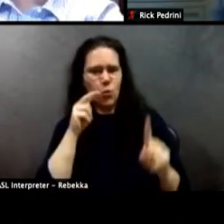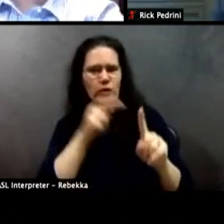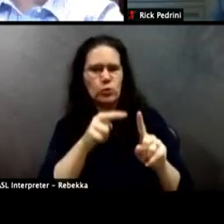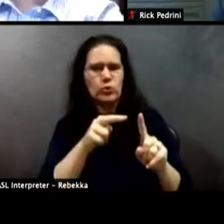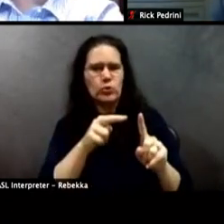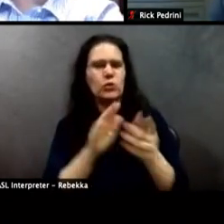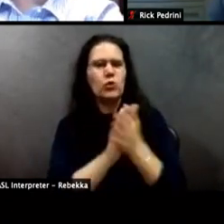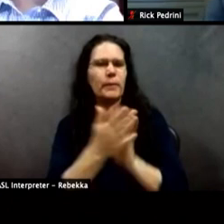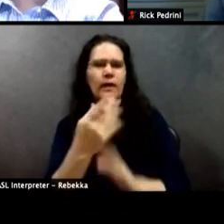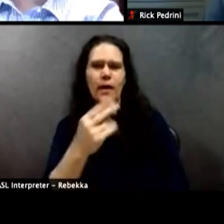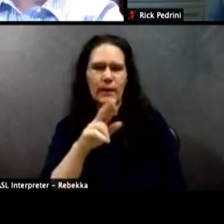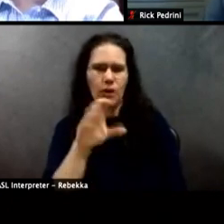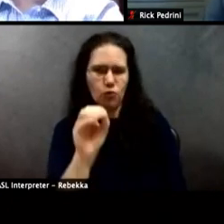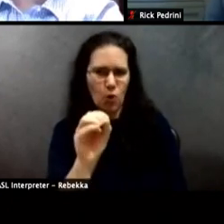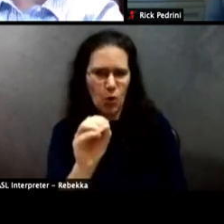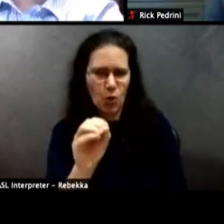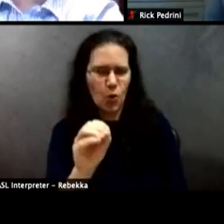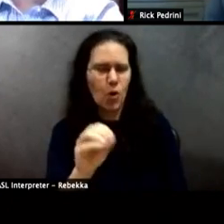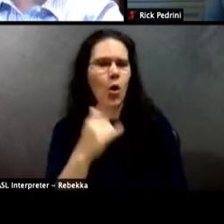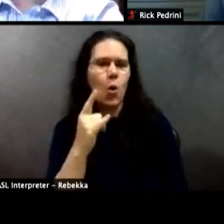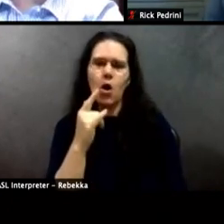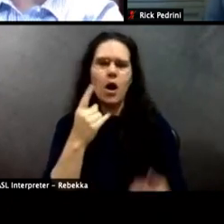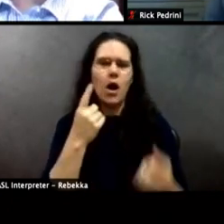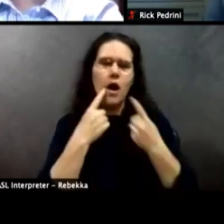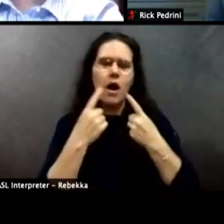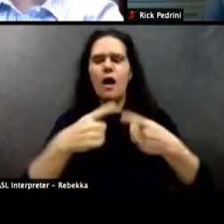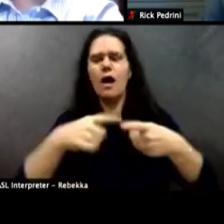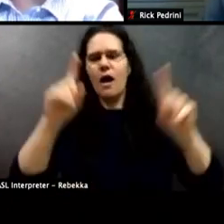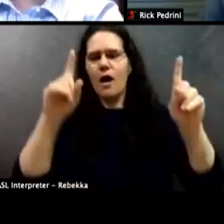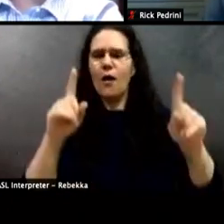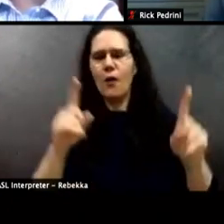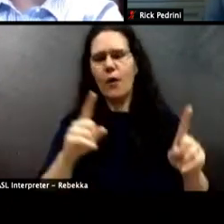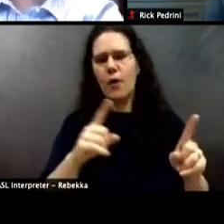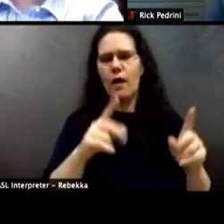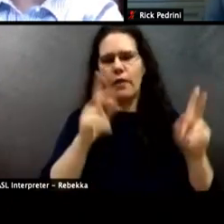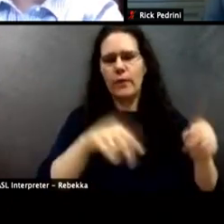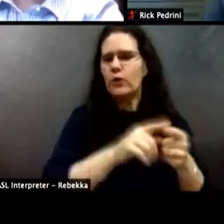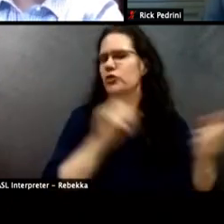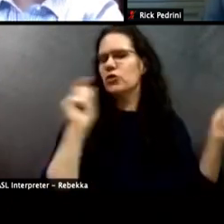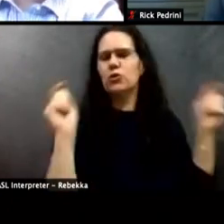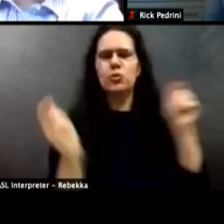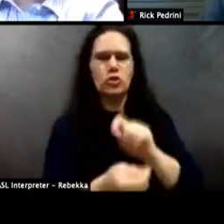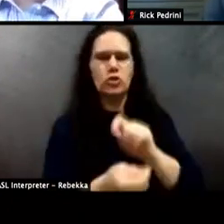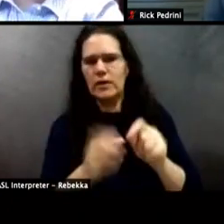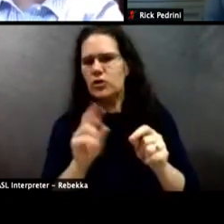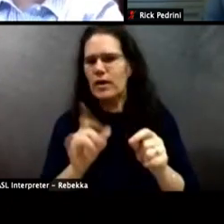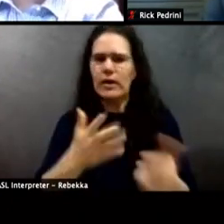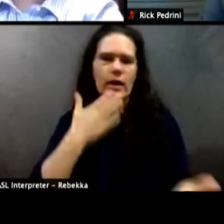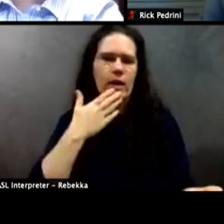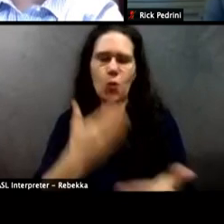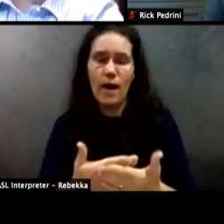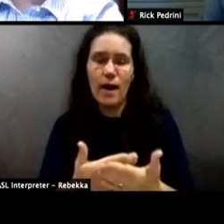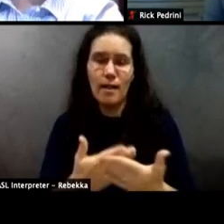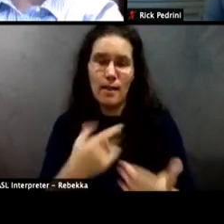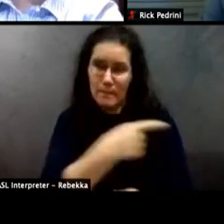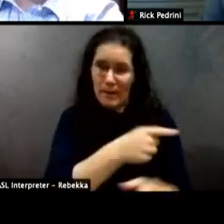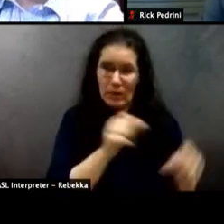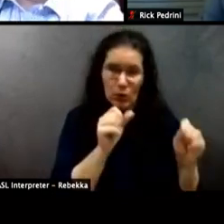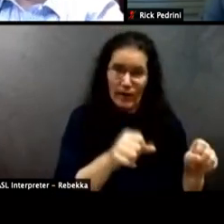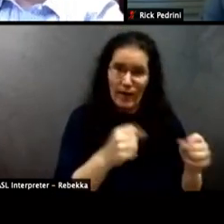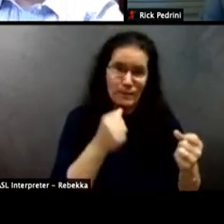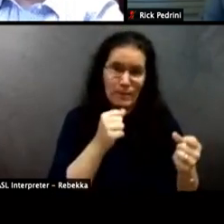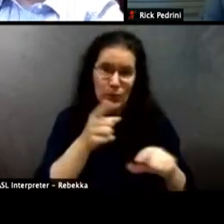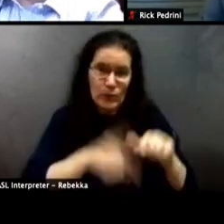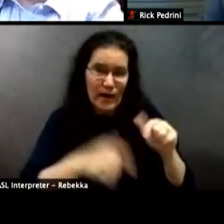hero. Right. And like maybe you're not up for that, like maybe you just don't have it in you to do that. But I think those are your